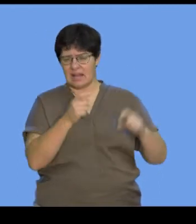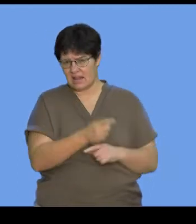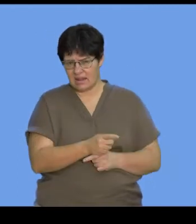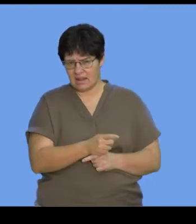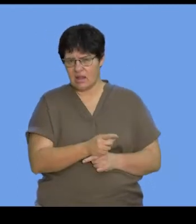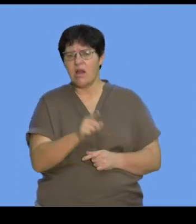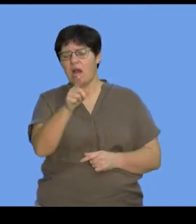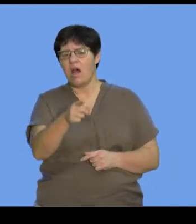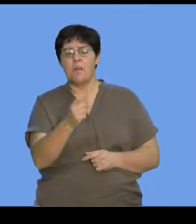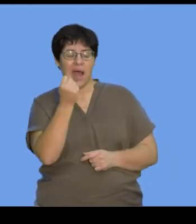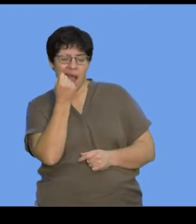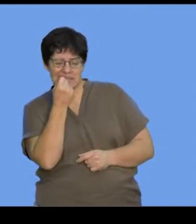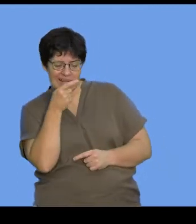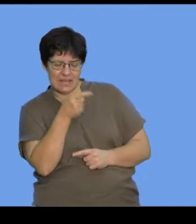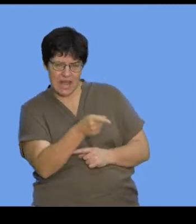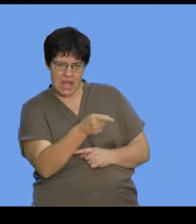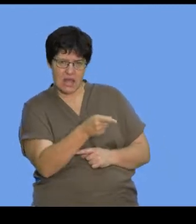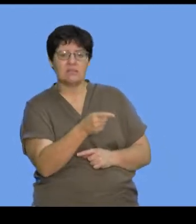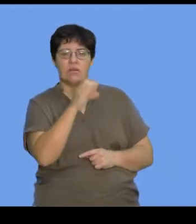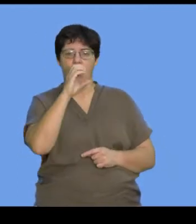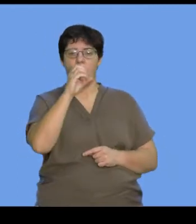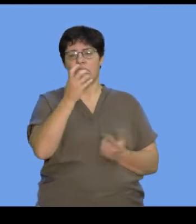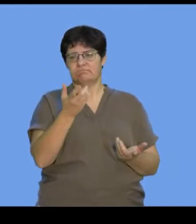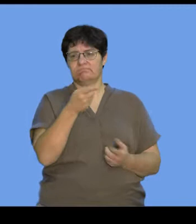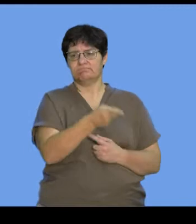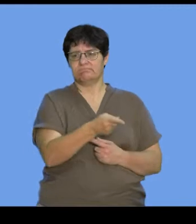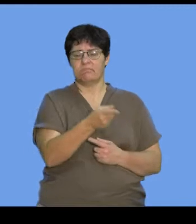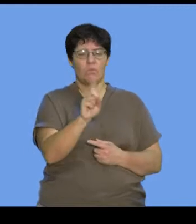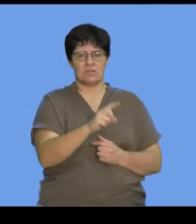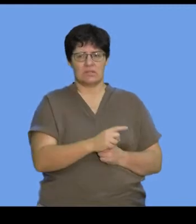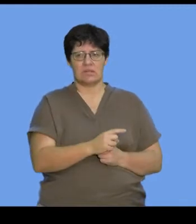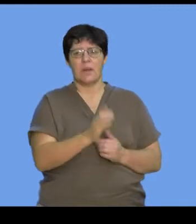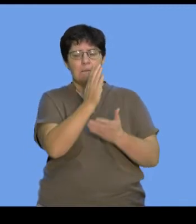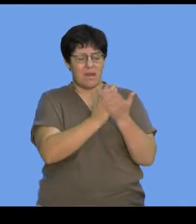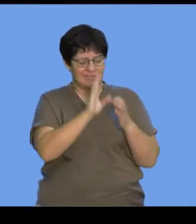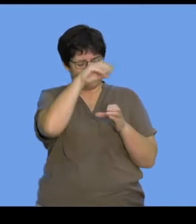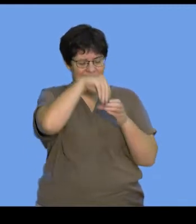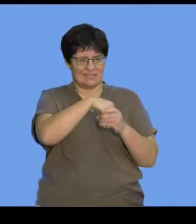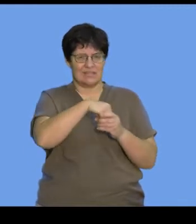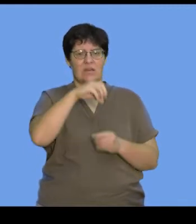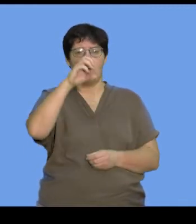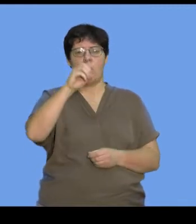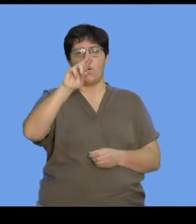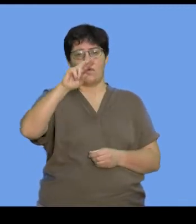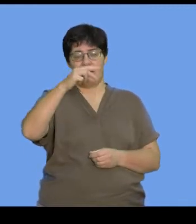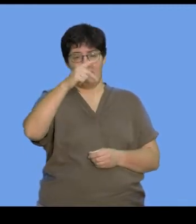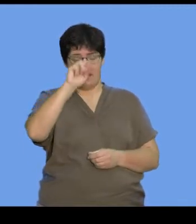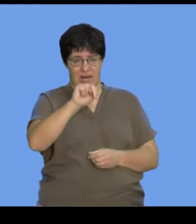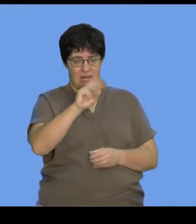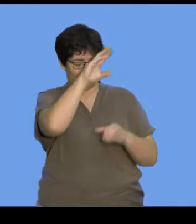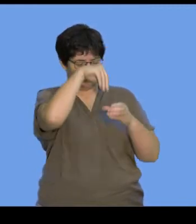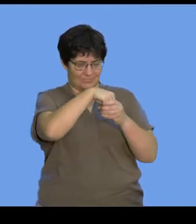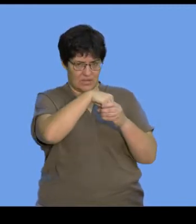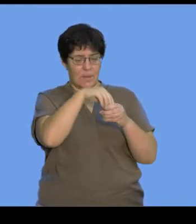important that we understand that the cell is a part of an organ that actually controls how